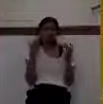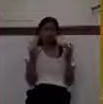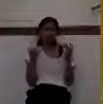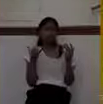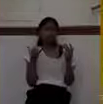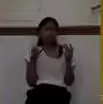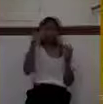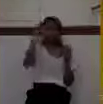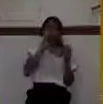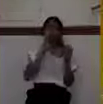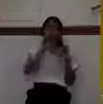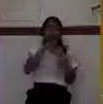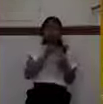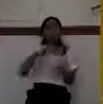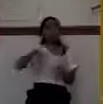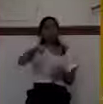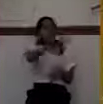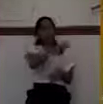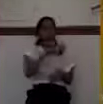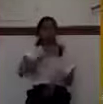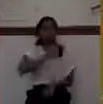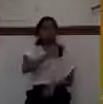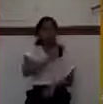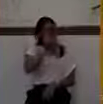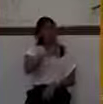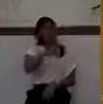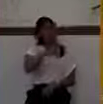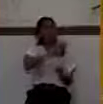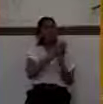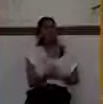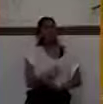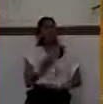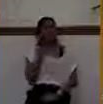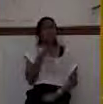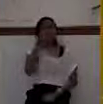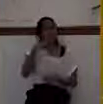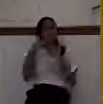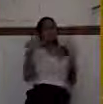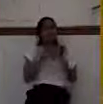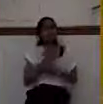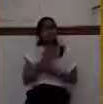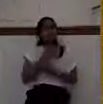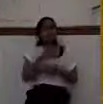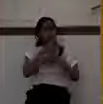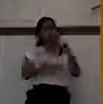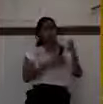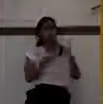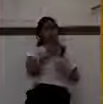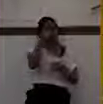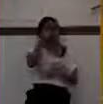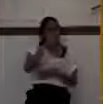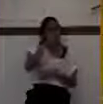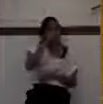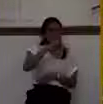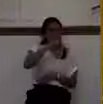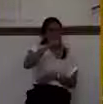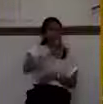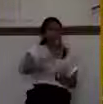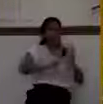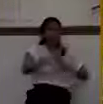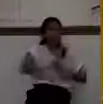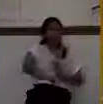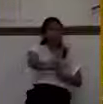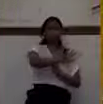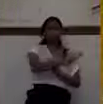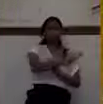You were to be a light to the darkness of the Gentiles, to the nations. Instead